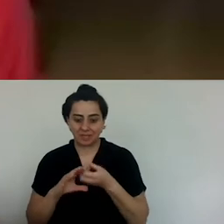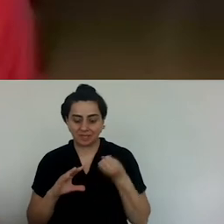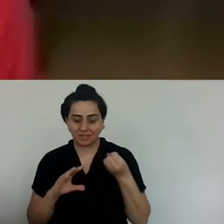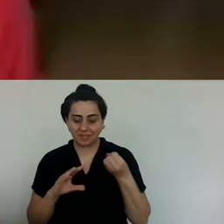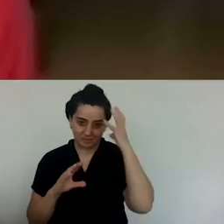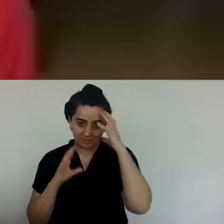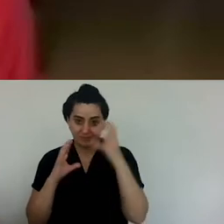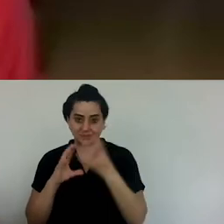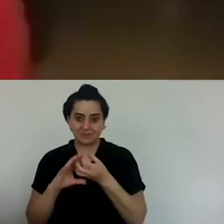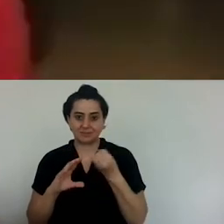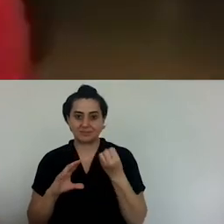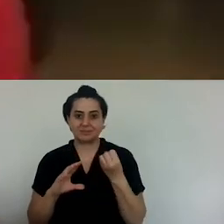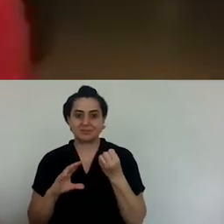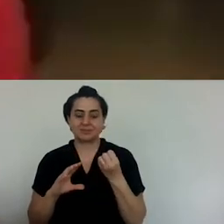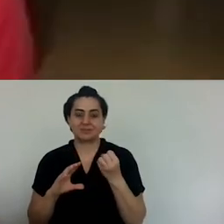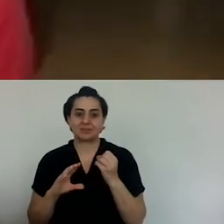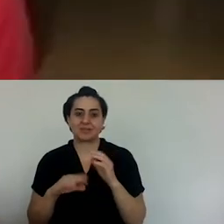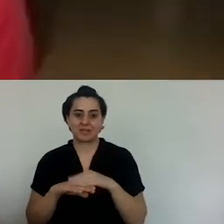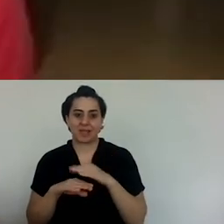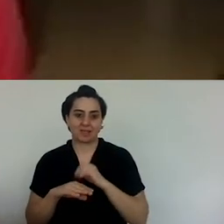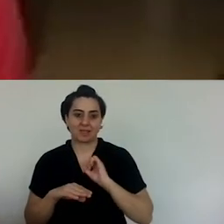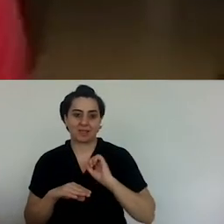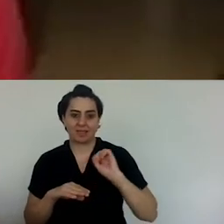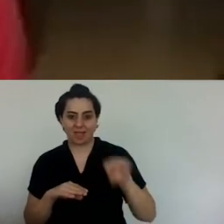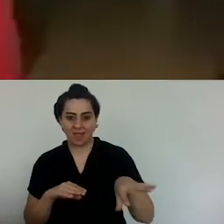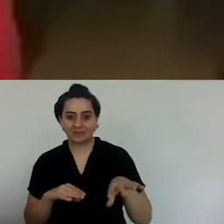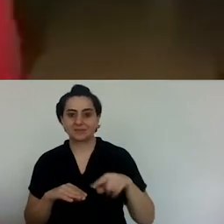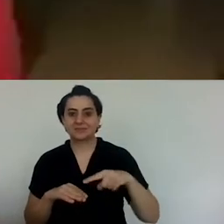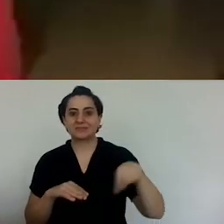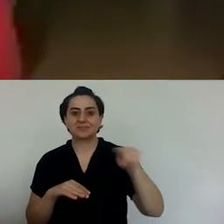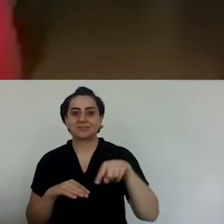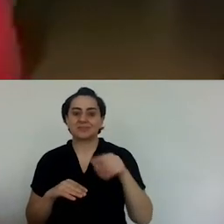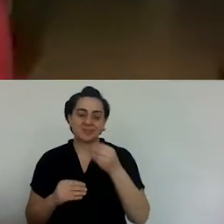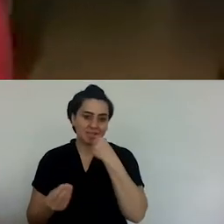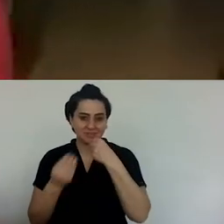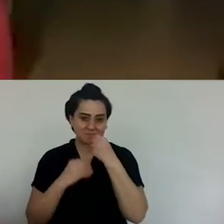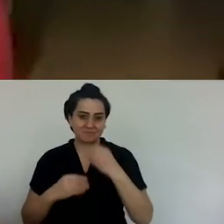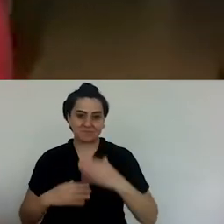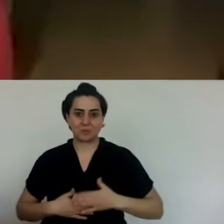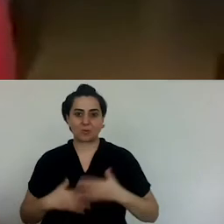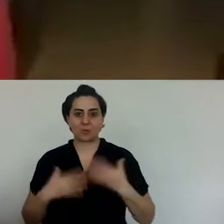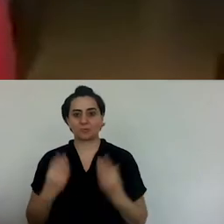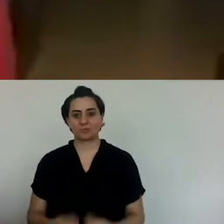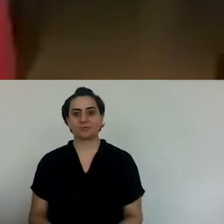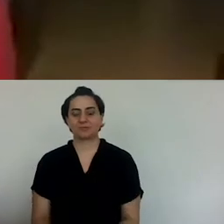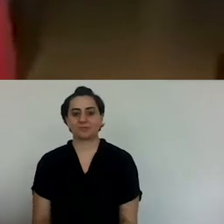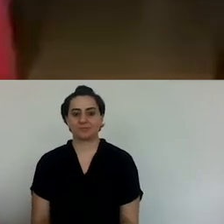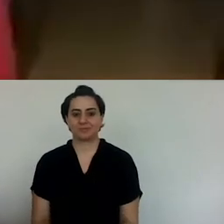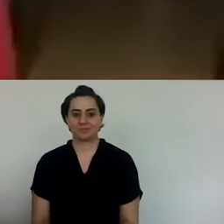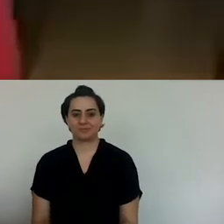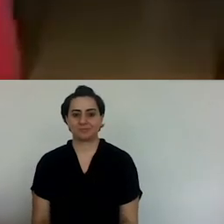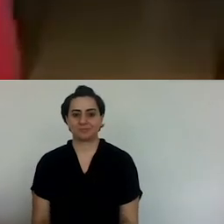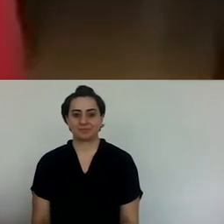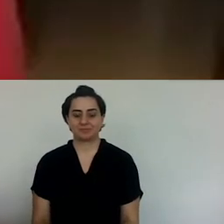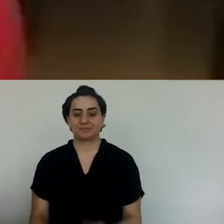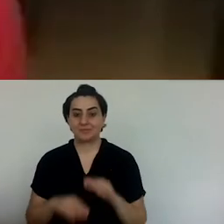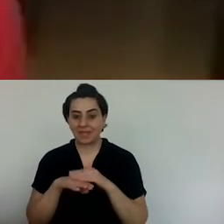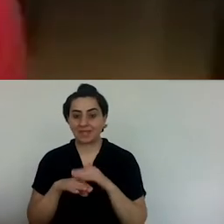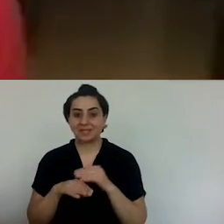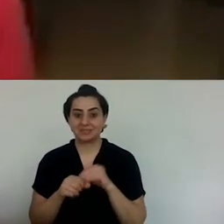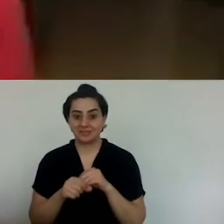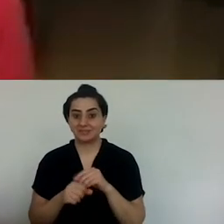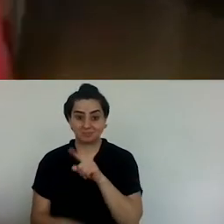the fisherman would strip away the bones from the fish,